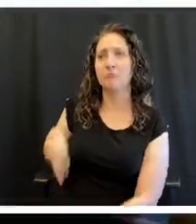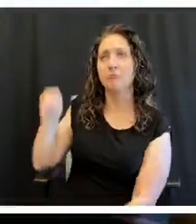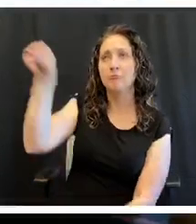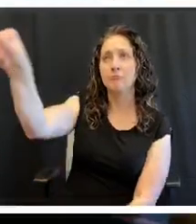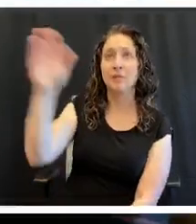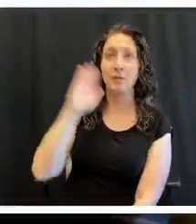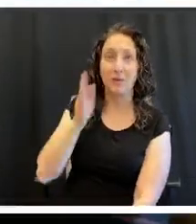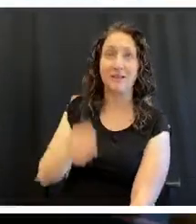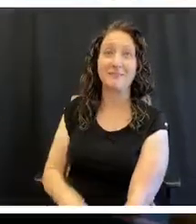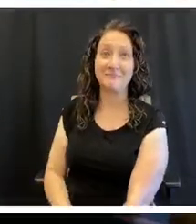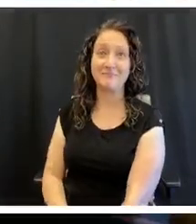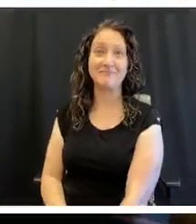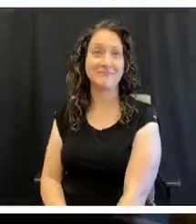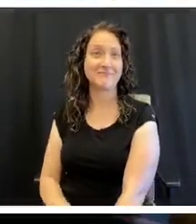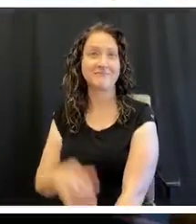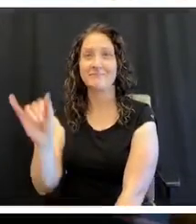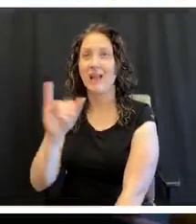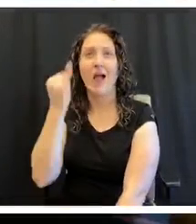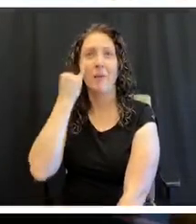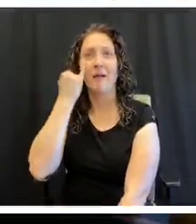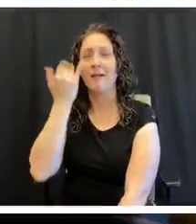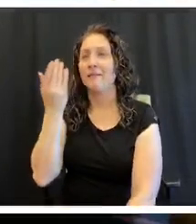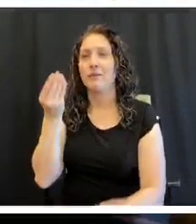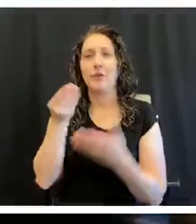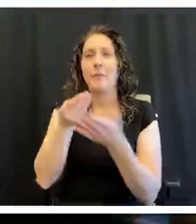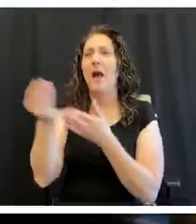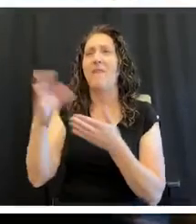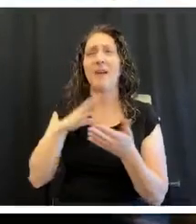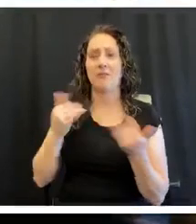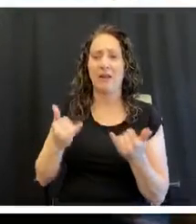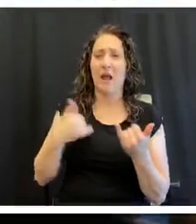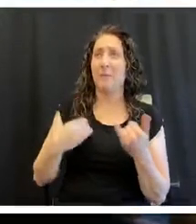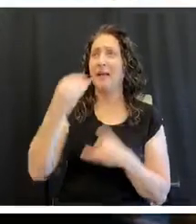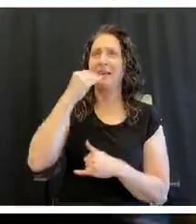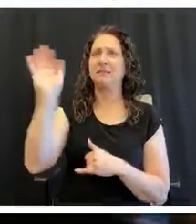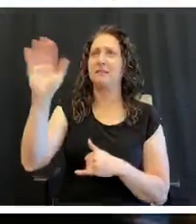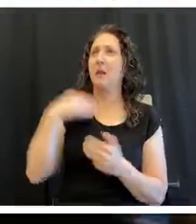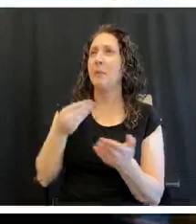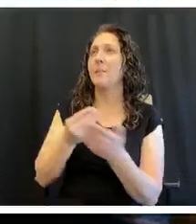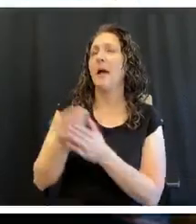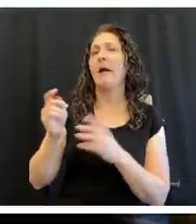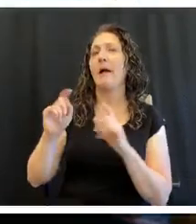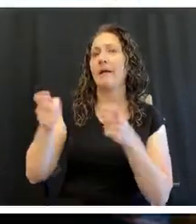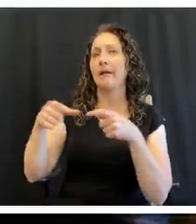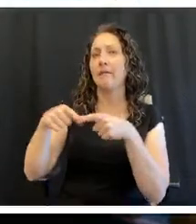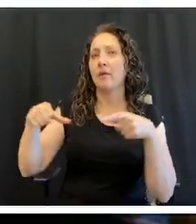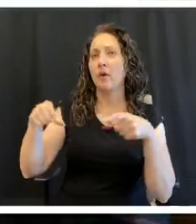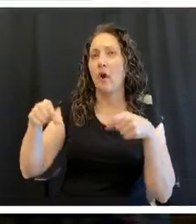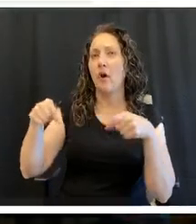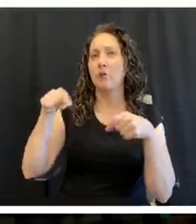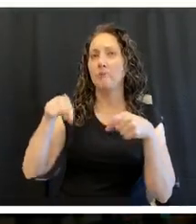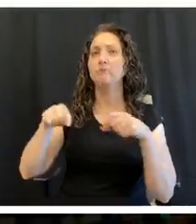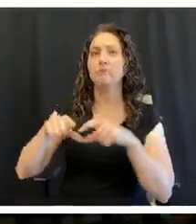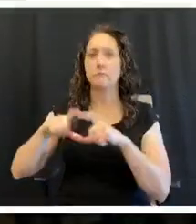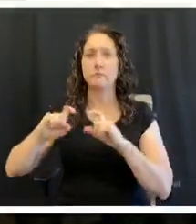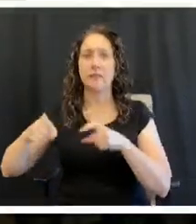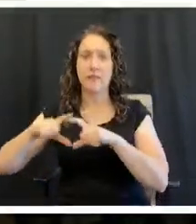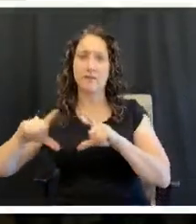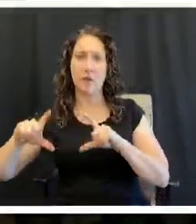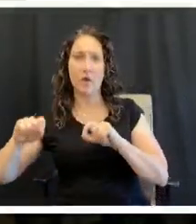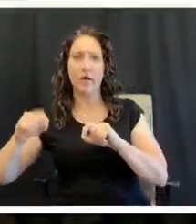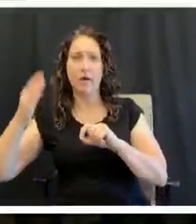Even if it's just going back and buying a gift card to support, it would make a difference. Exactly. Exactly.